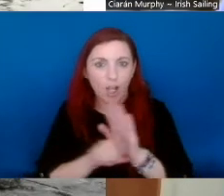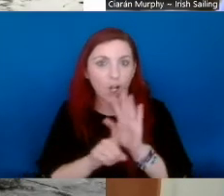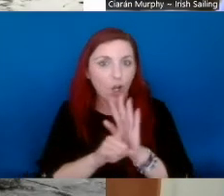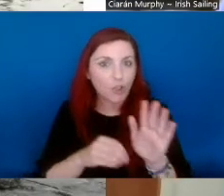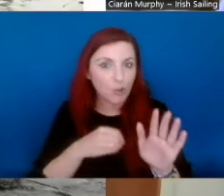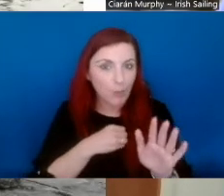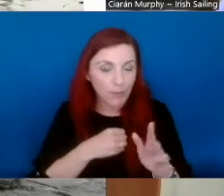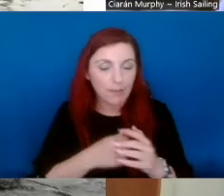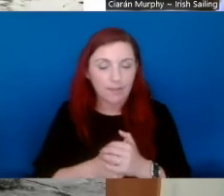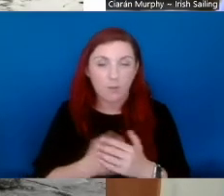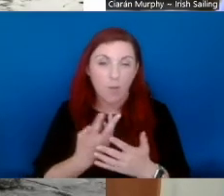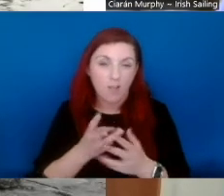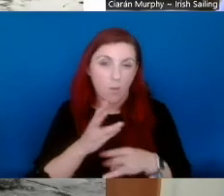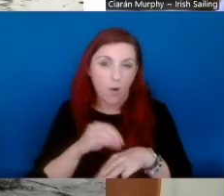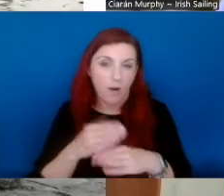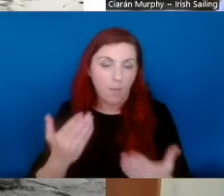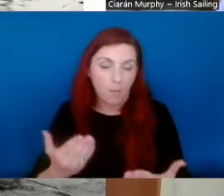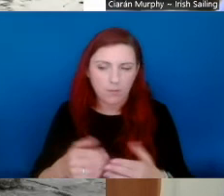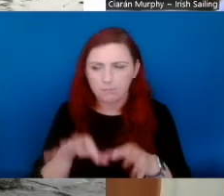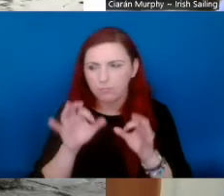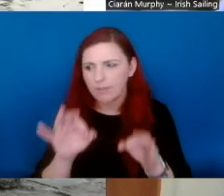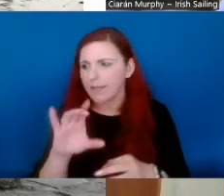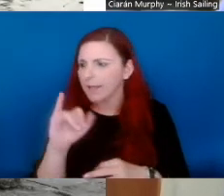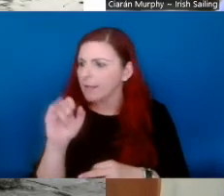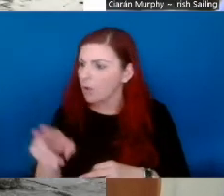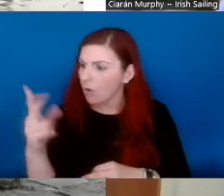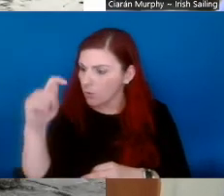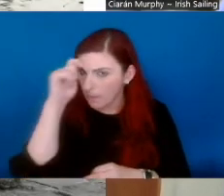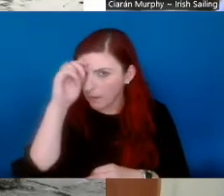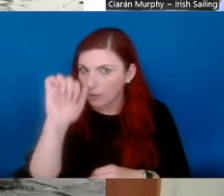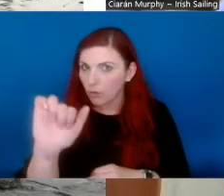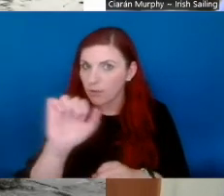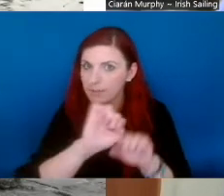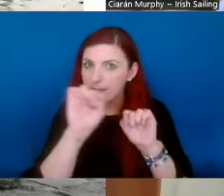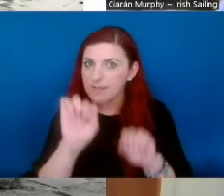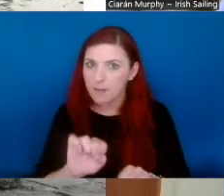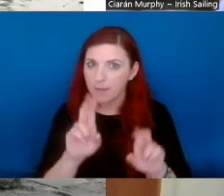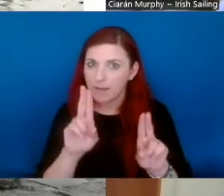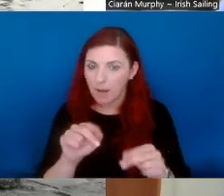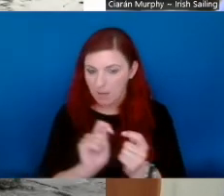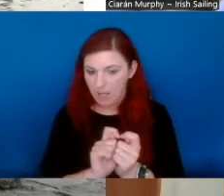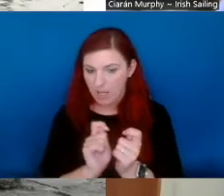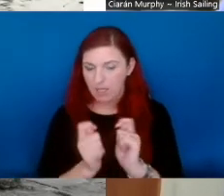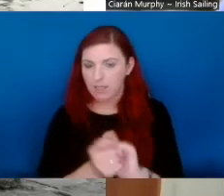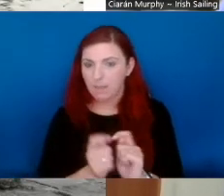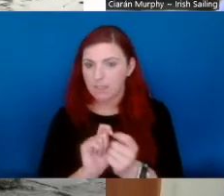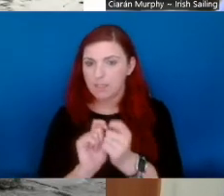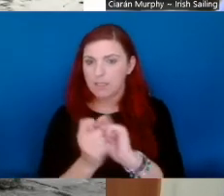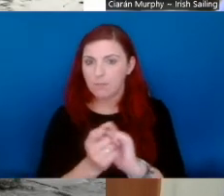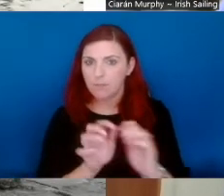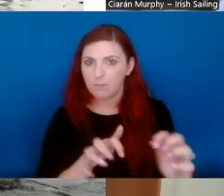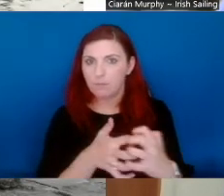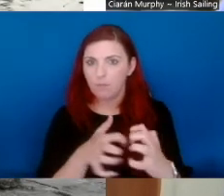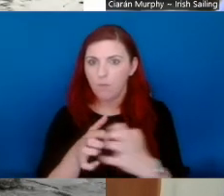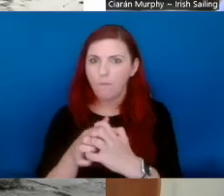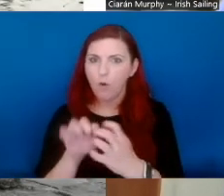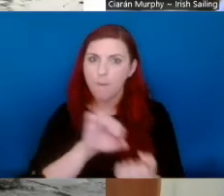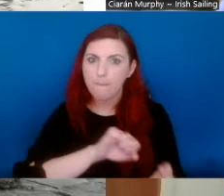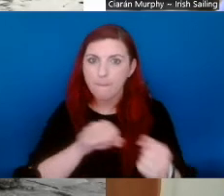ORO there. Basically just by geo-fencing the locations in there. that's the type of thing that we're looking at growing the system too.